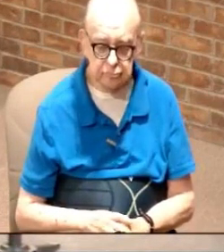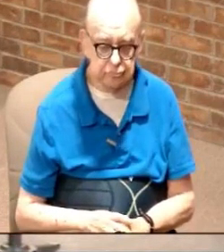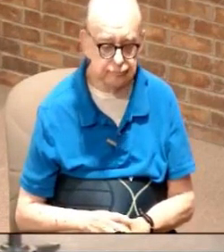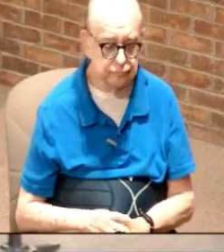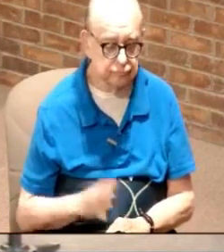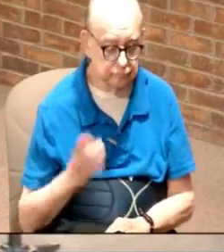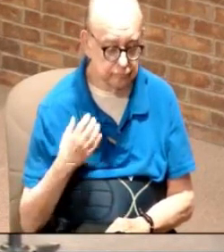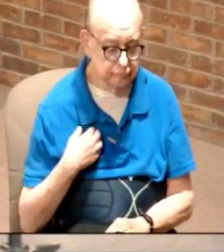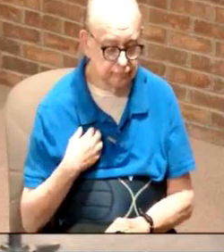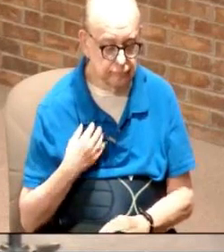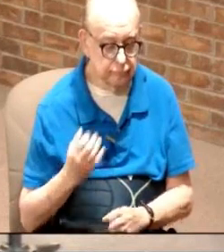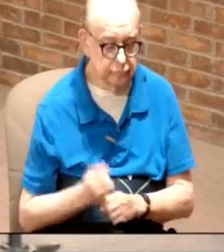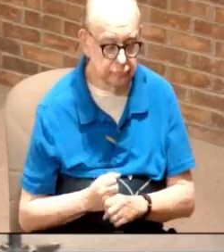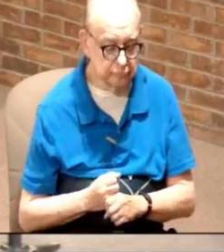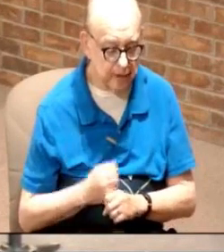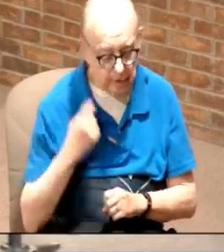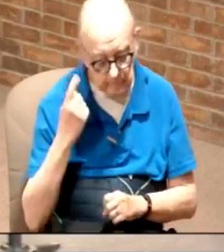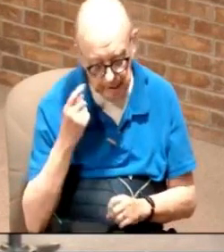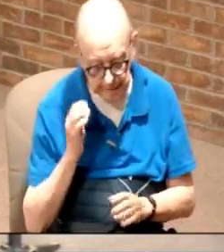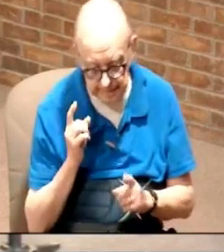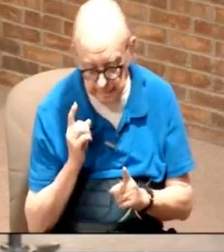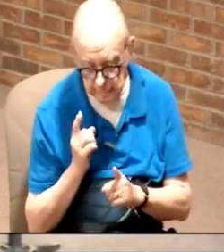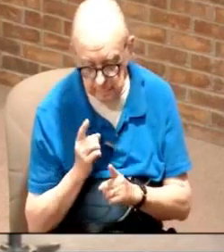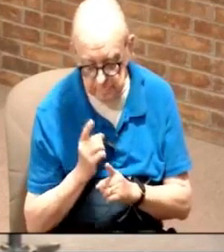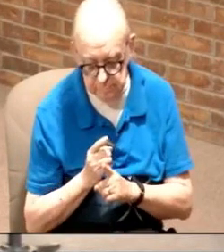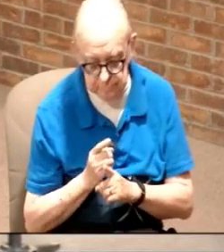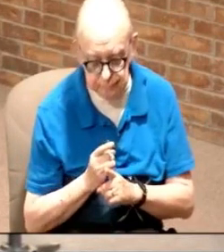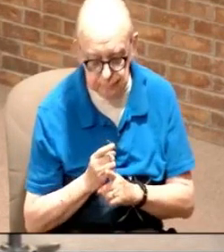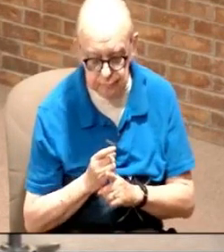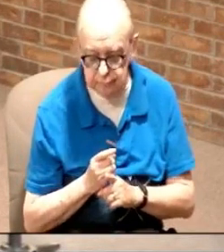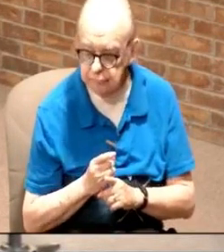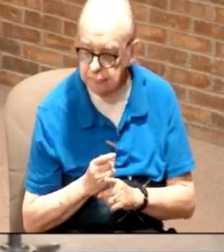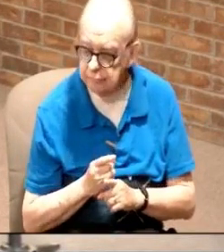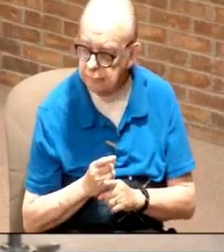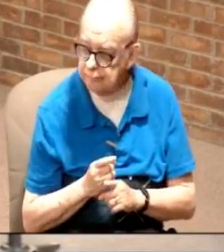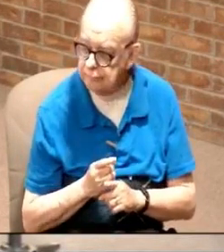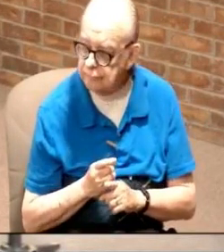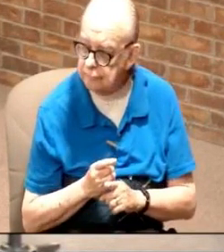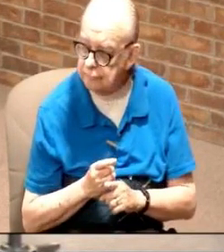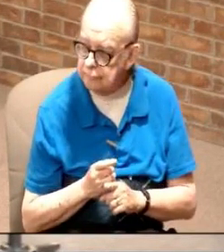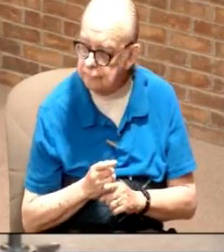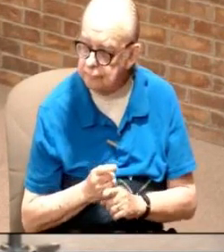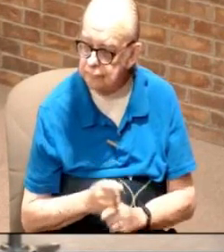But what I got a mindset is, I quit. I'm sorry, I didn't mean to point at you.